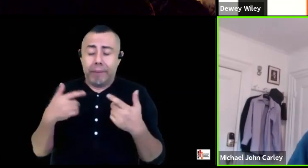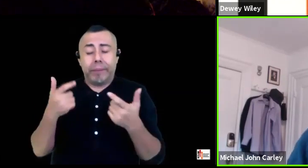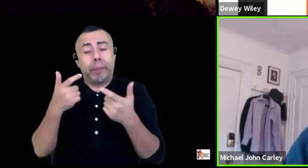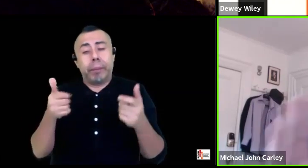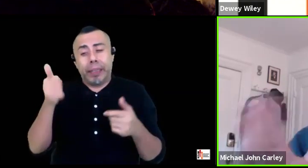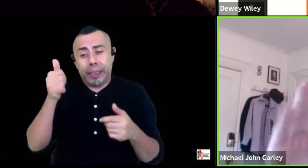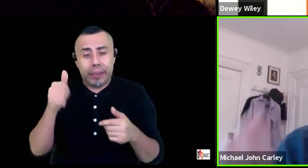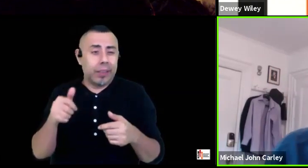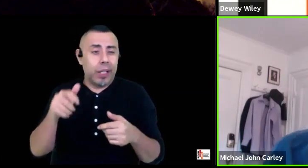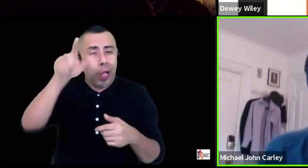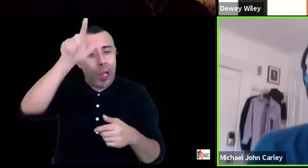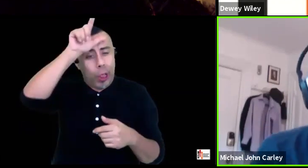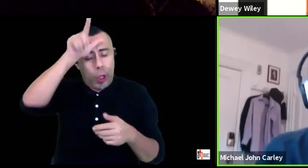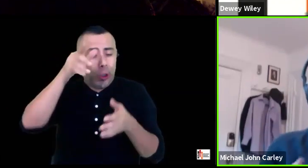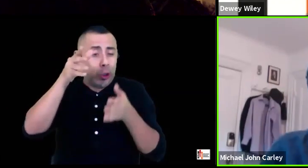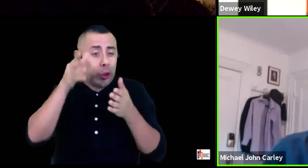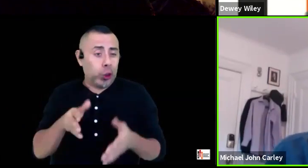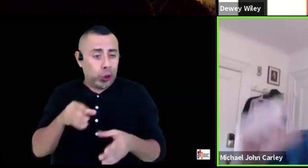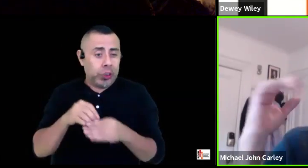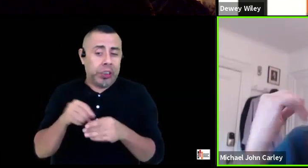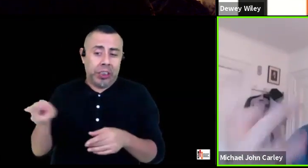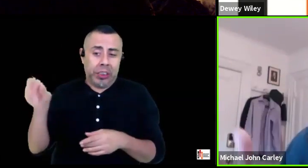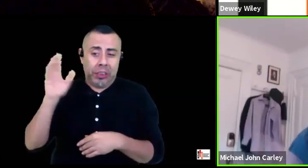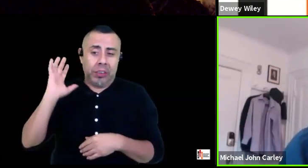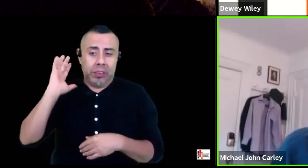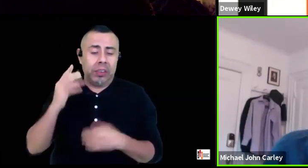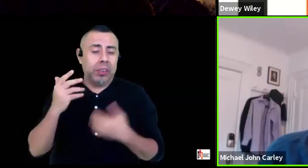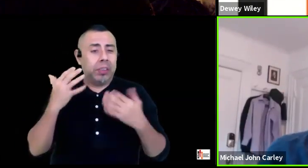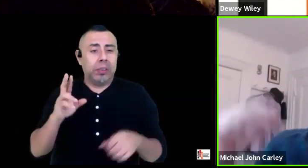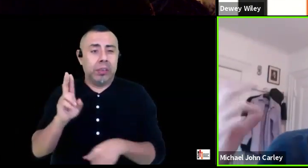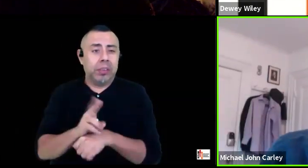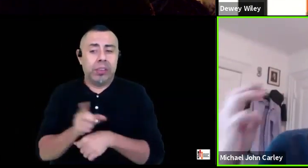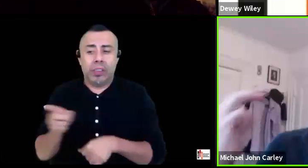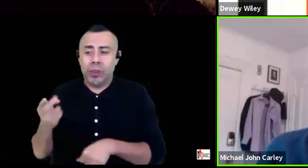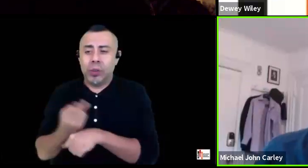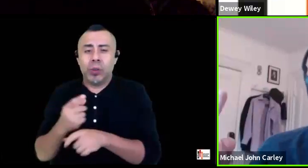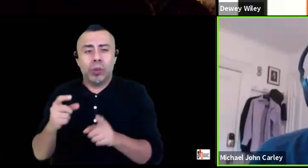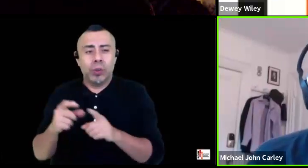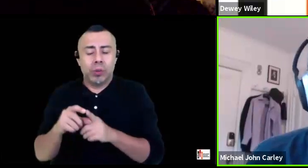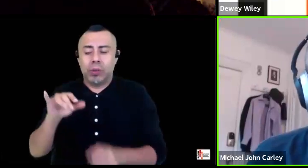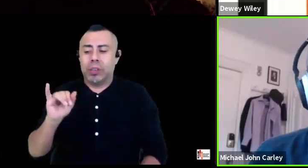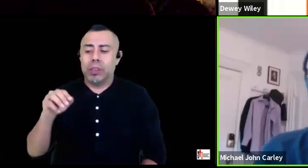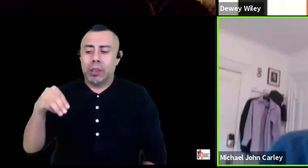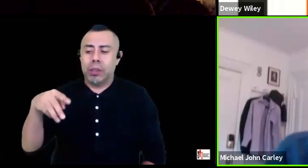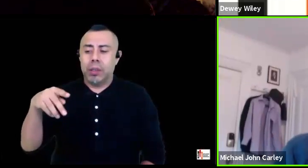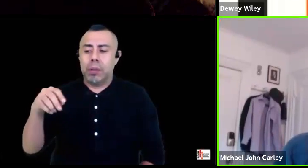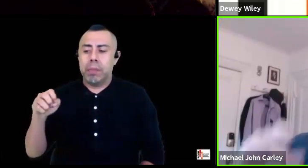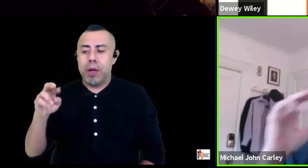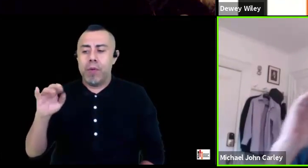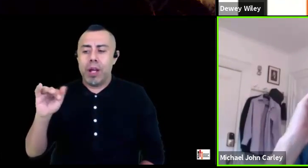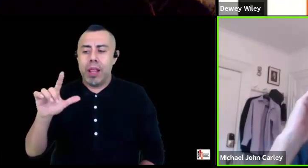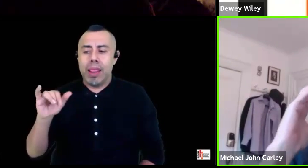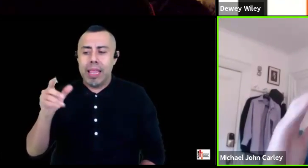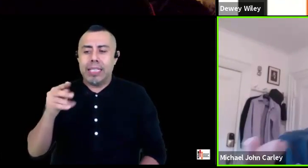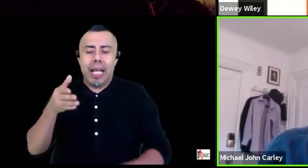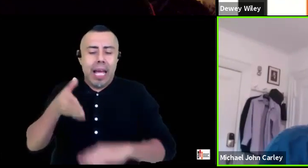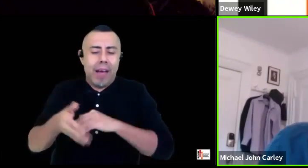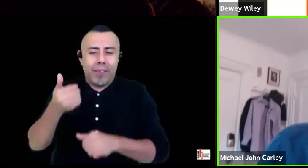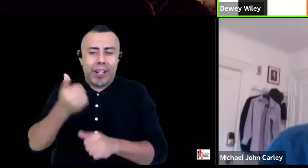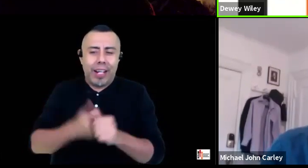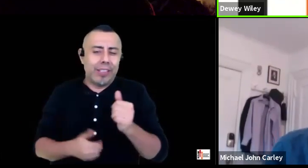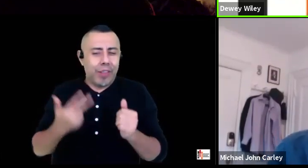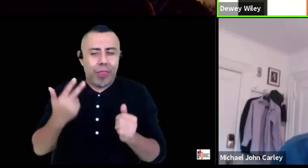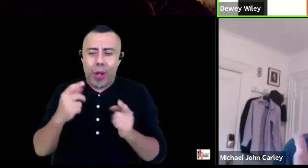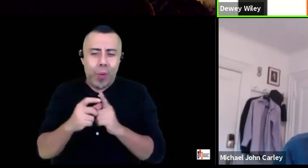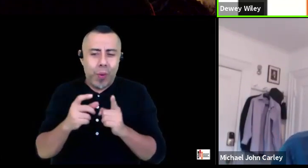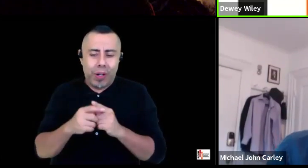wanted nothing to do with them they used the word imperialist after every third word it was just would drive you nuts